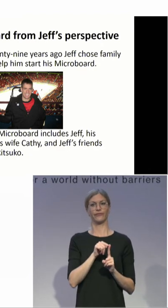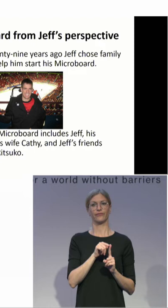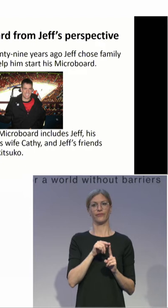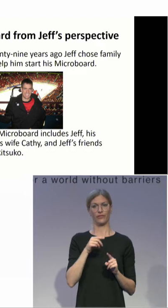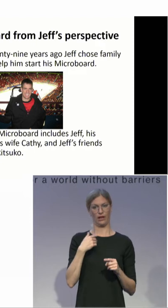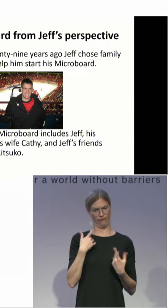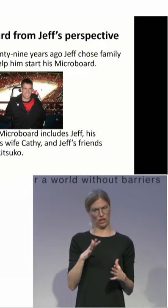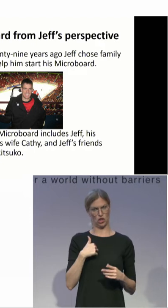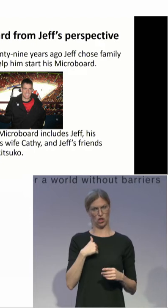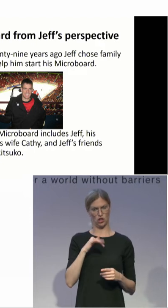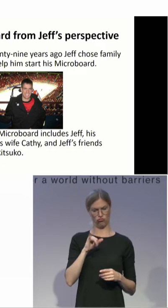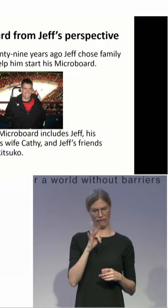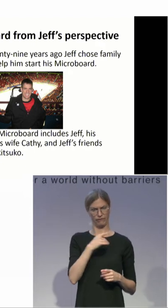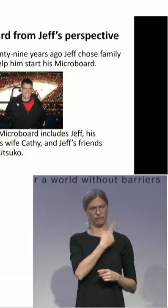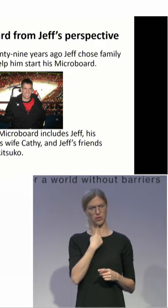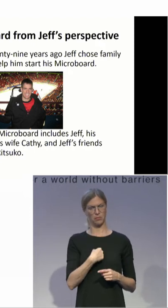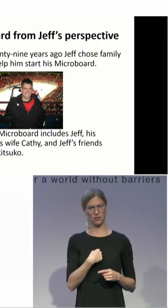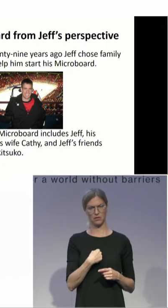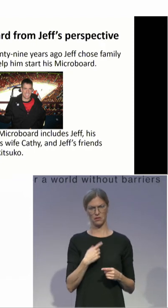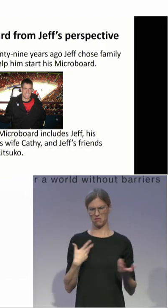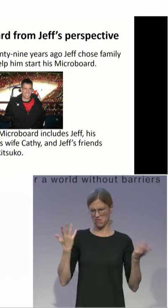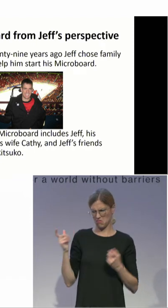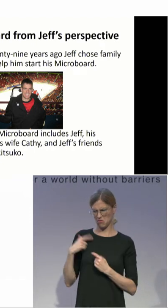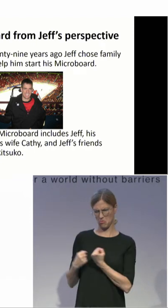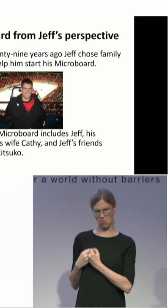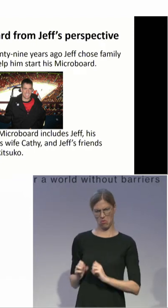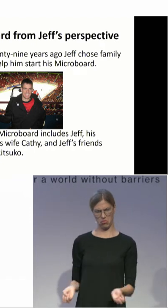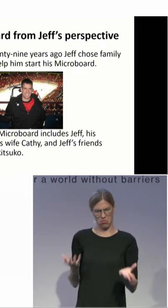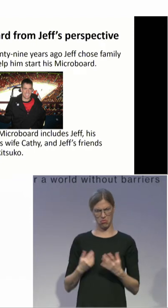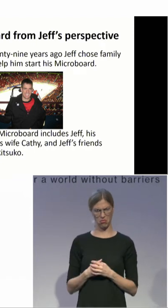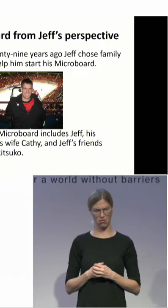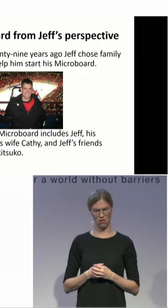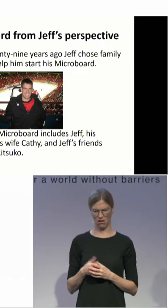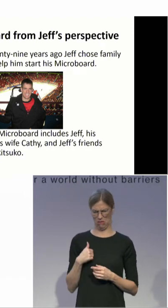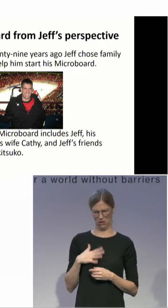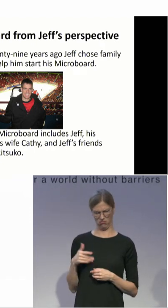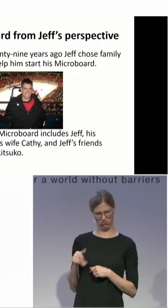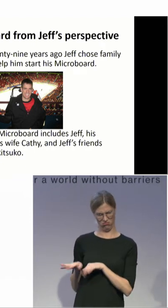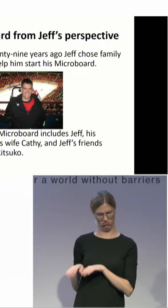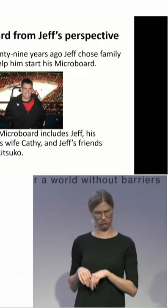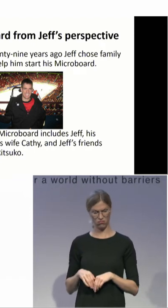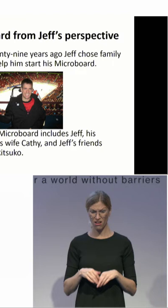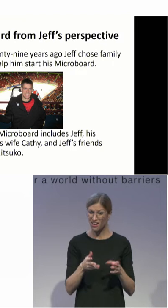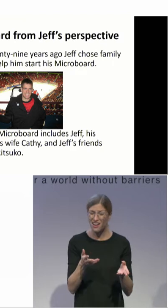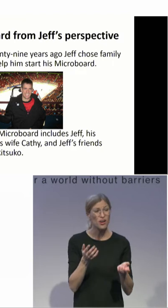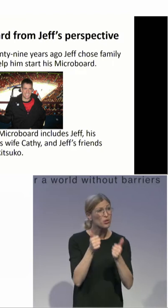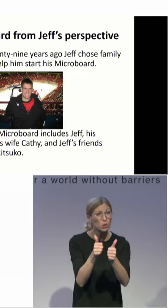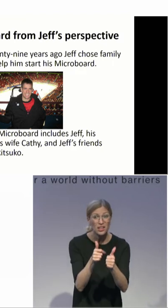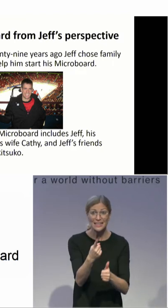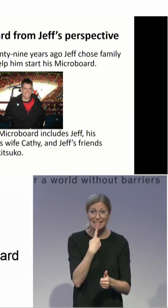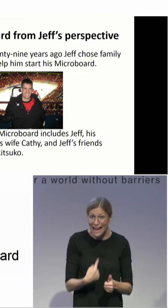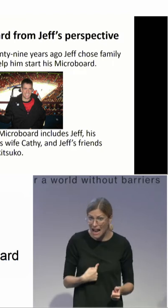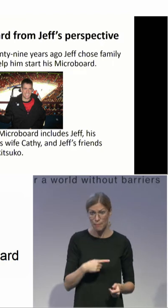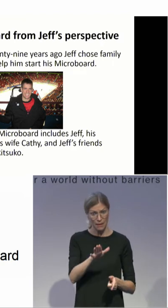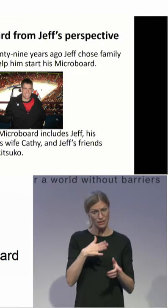I can tell them they're no longer on my board. And I said, that's exactly right. So what we did was I sat down and said, if you really want them to leave, then you need to sit